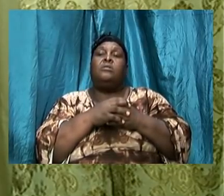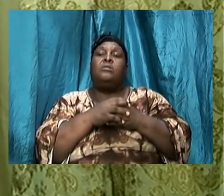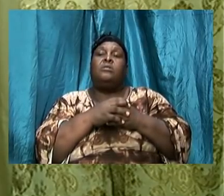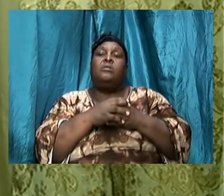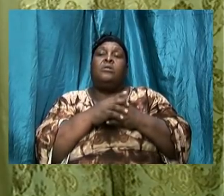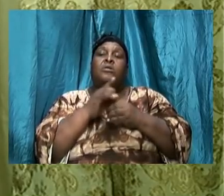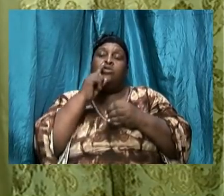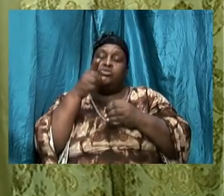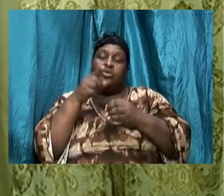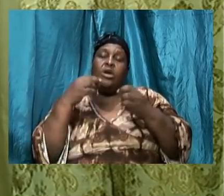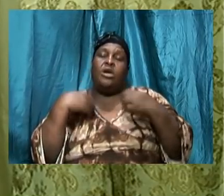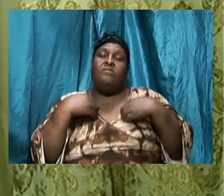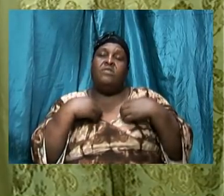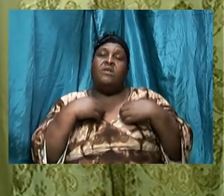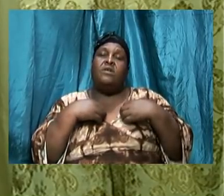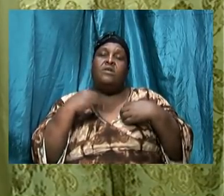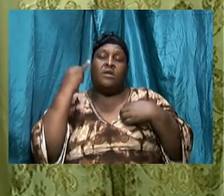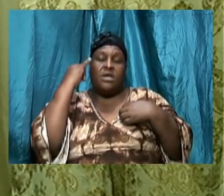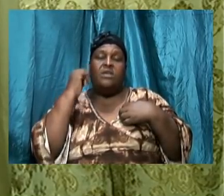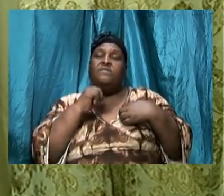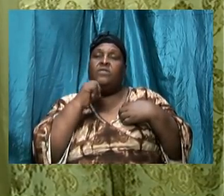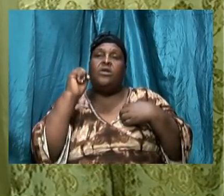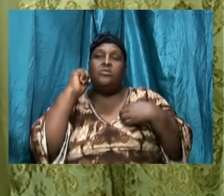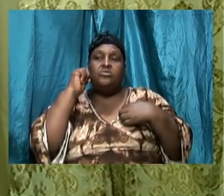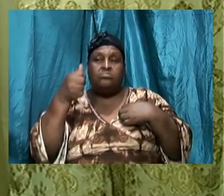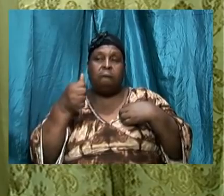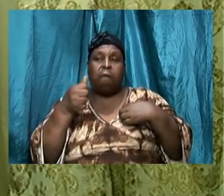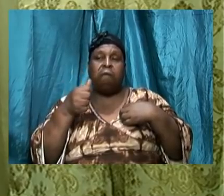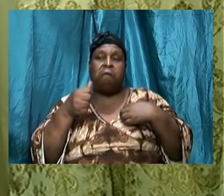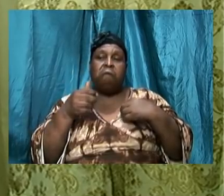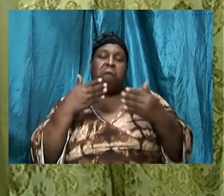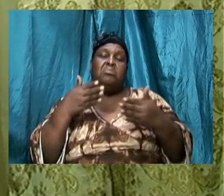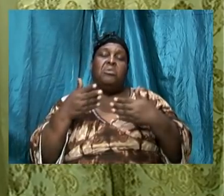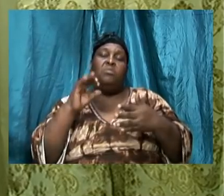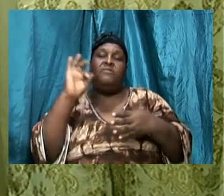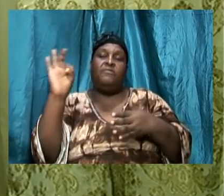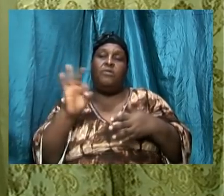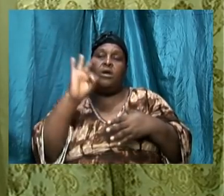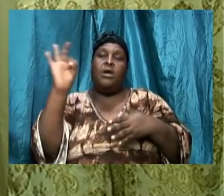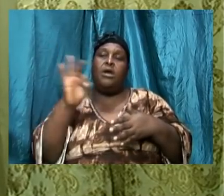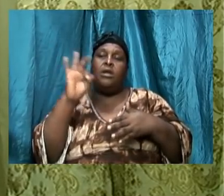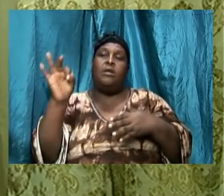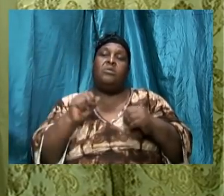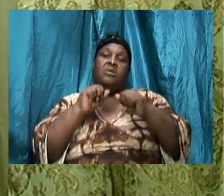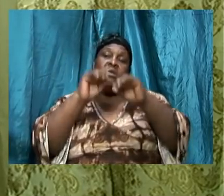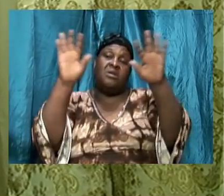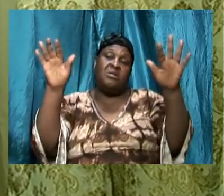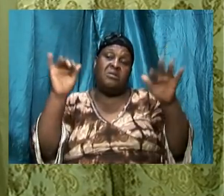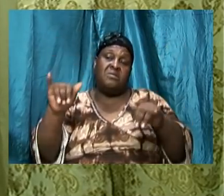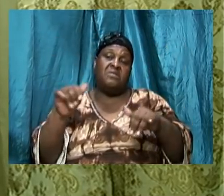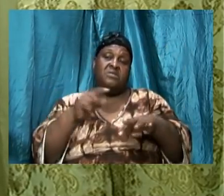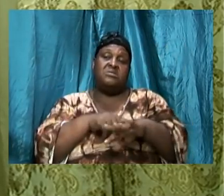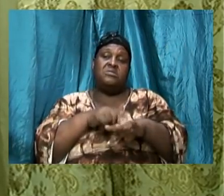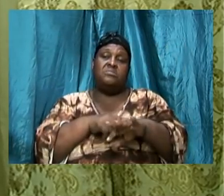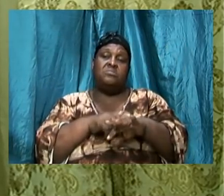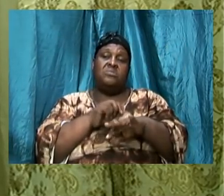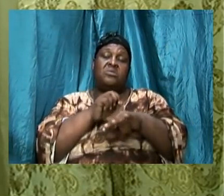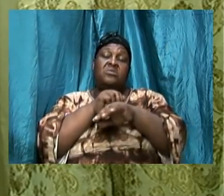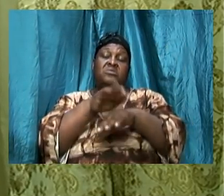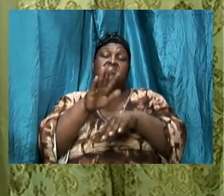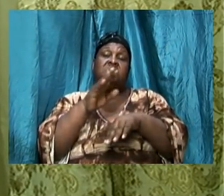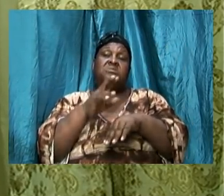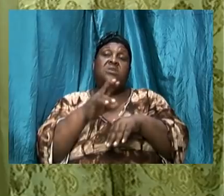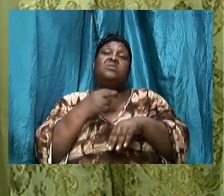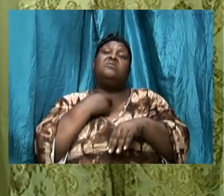for you if not tomorrow evening certainly by Friday but it will be clear at that time and I will send a voice note out